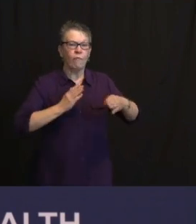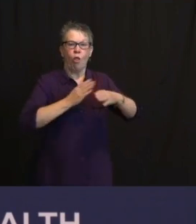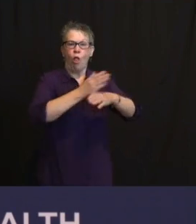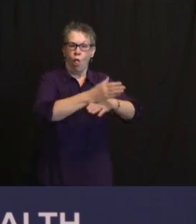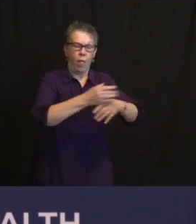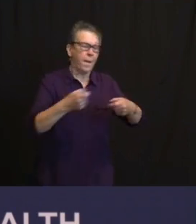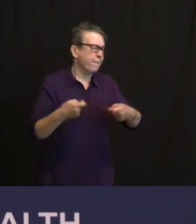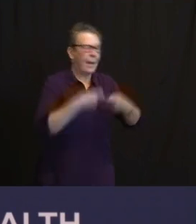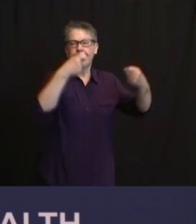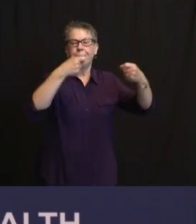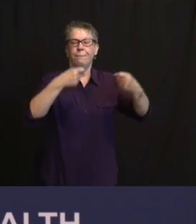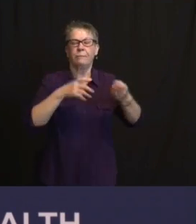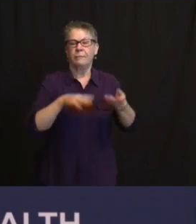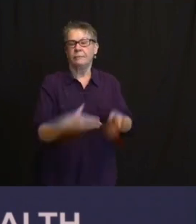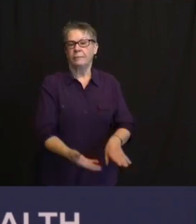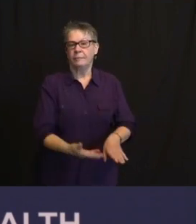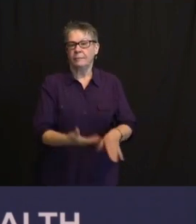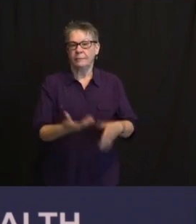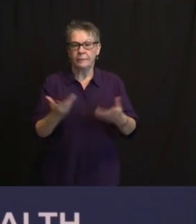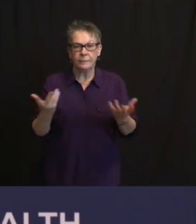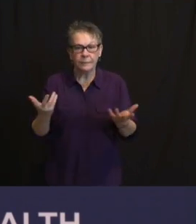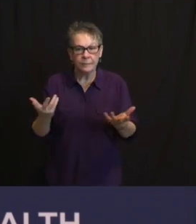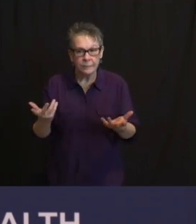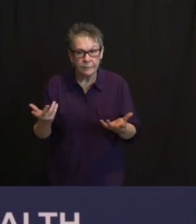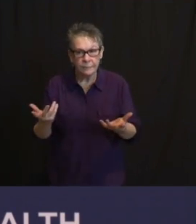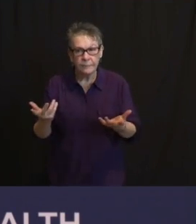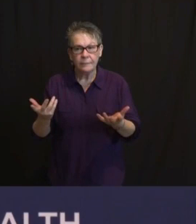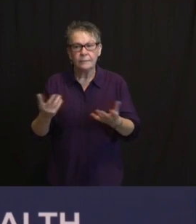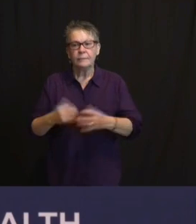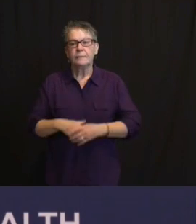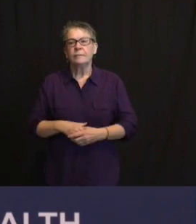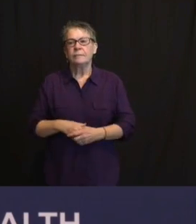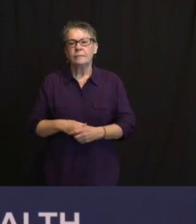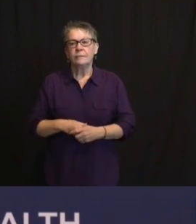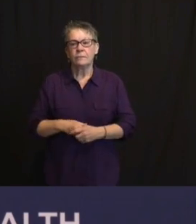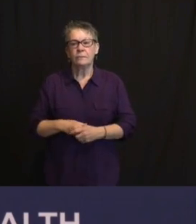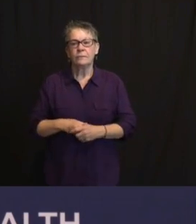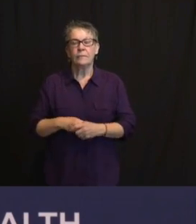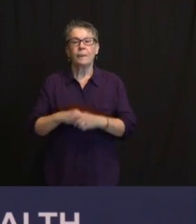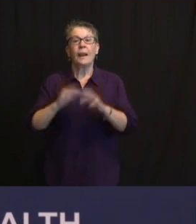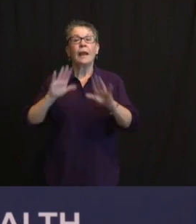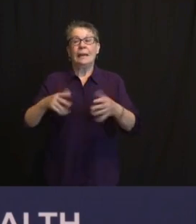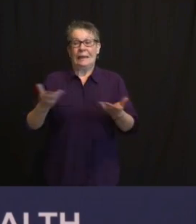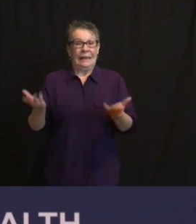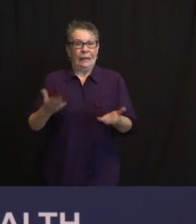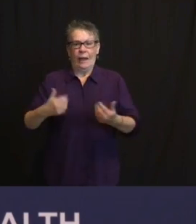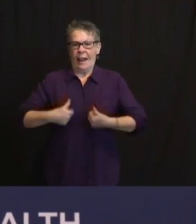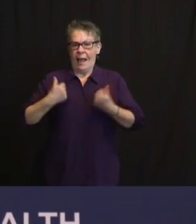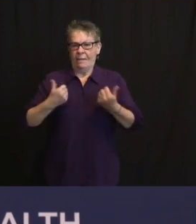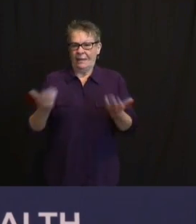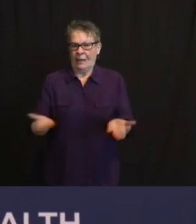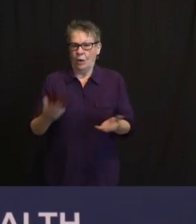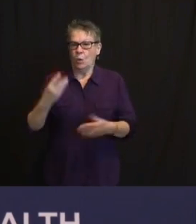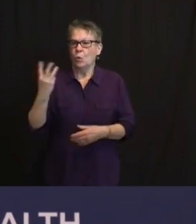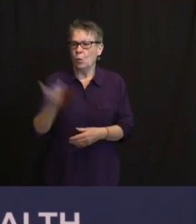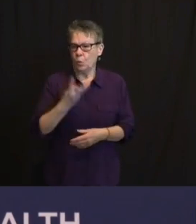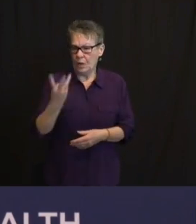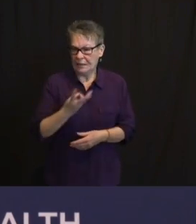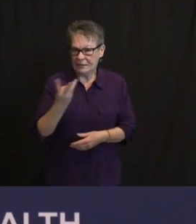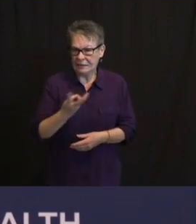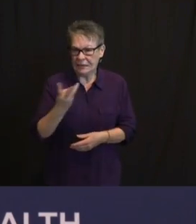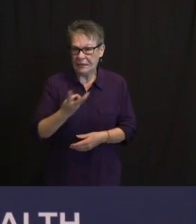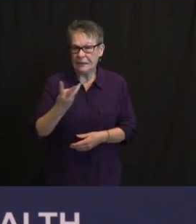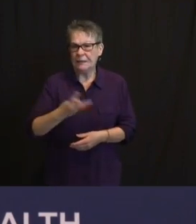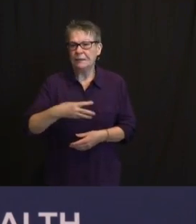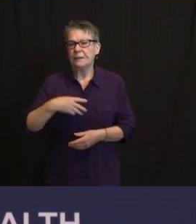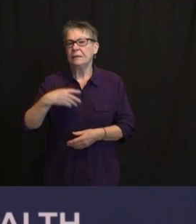YOU HEAR OTHERWISE. AGAIN, I'M NOT SURE IF WE STAY THE THREE A WEEK OR HOW MUCH LONGER